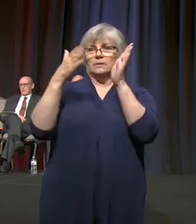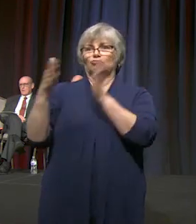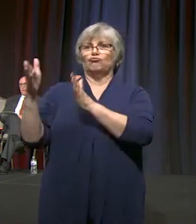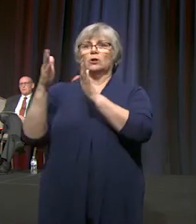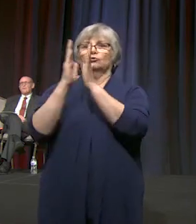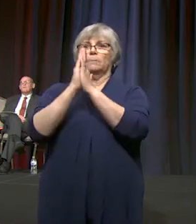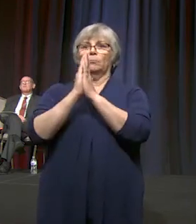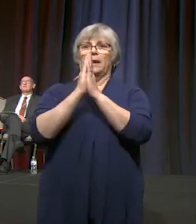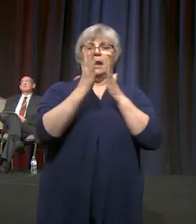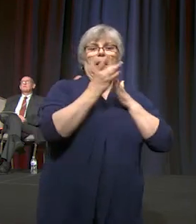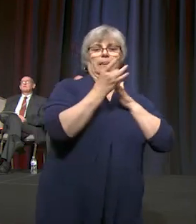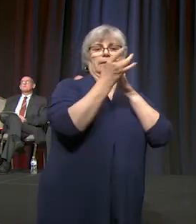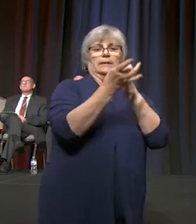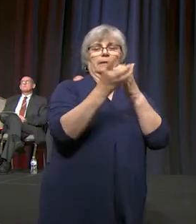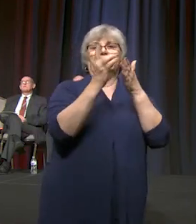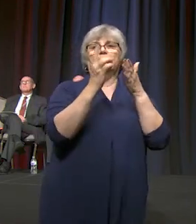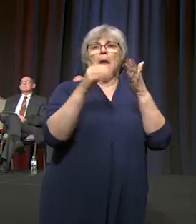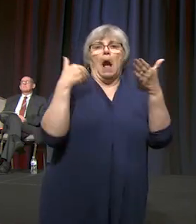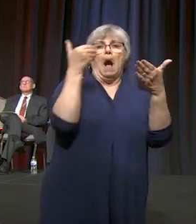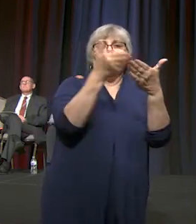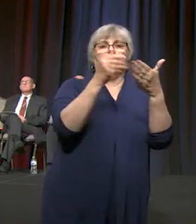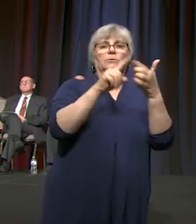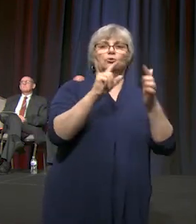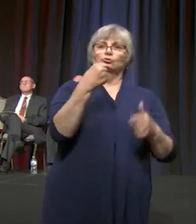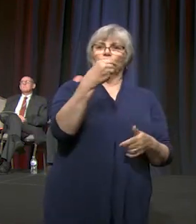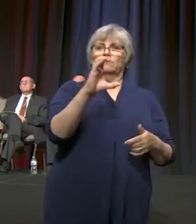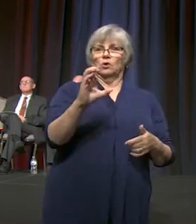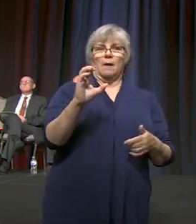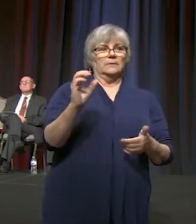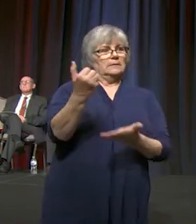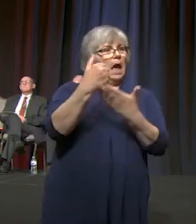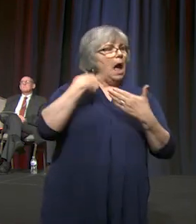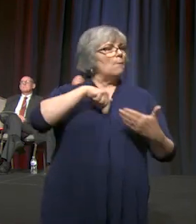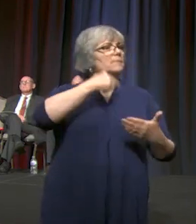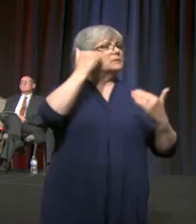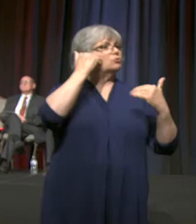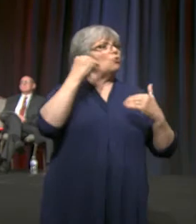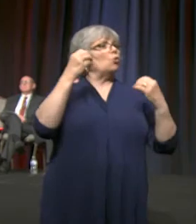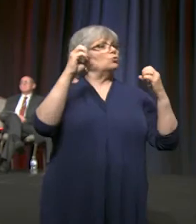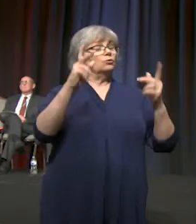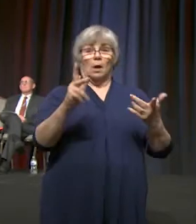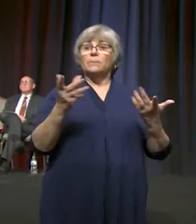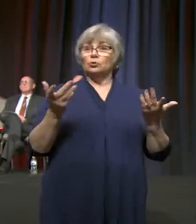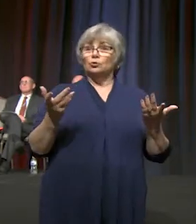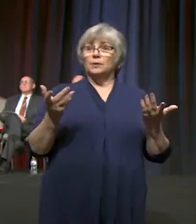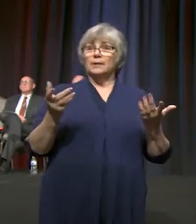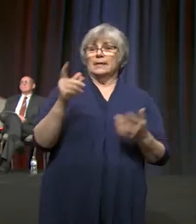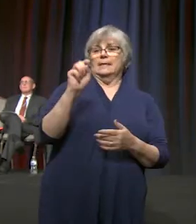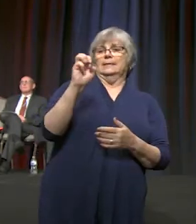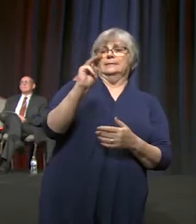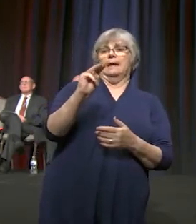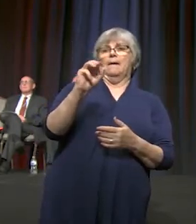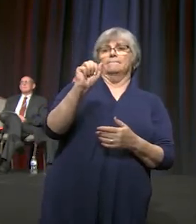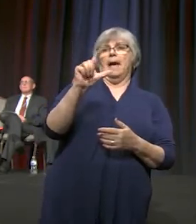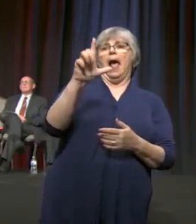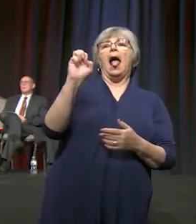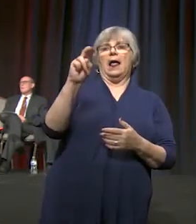to and during general conference. And to help us know what some of these opportunities are is Tom Albin.